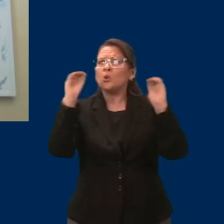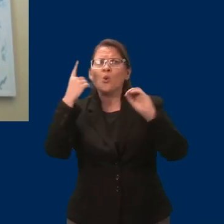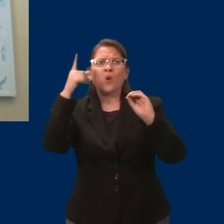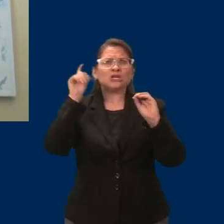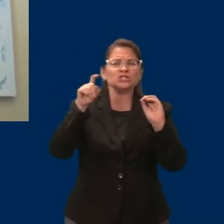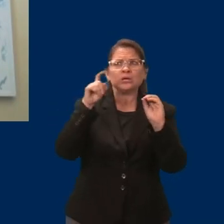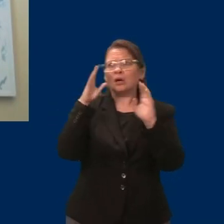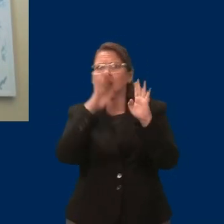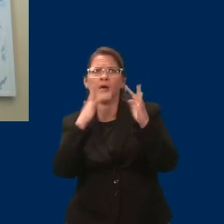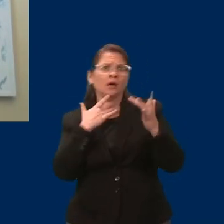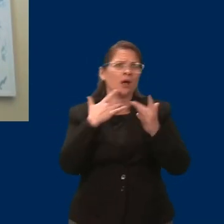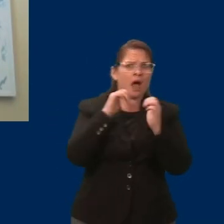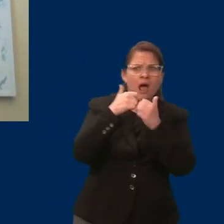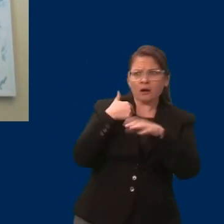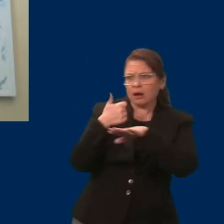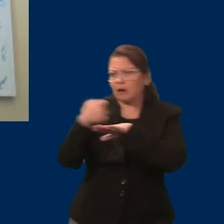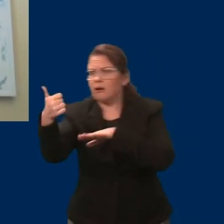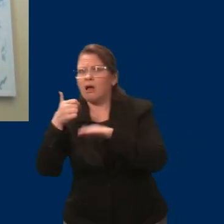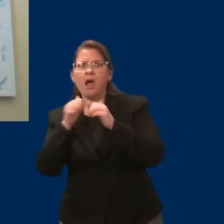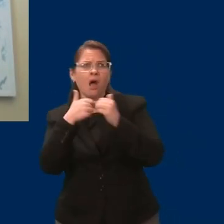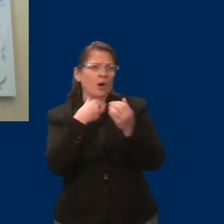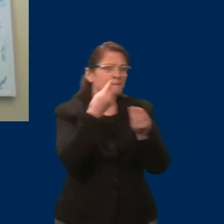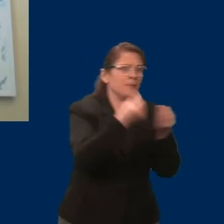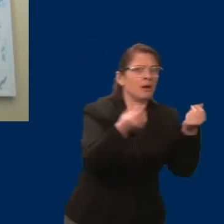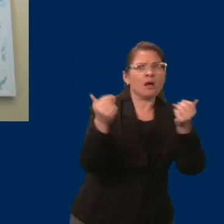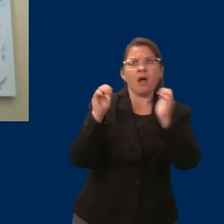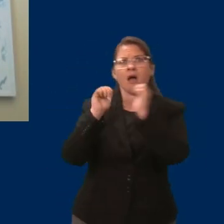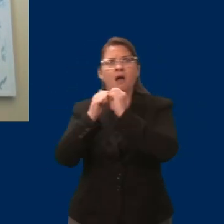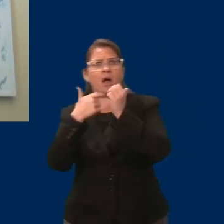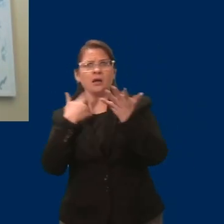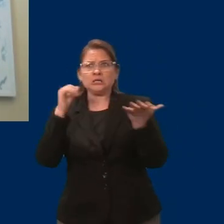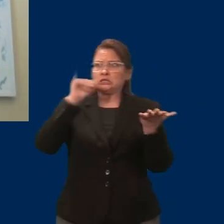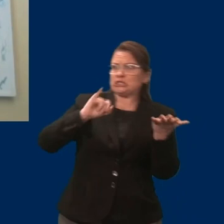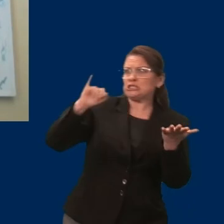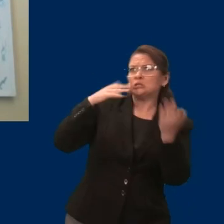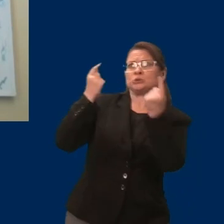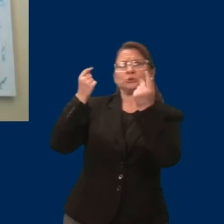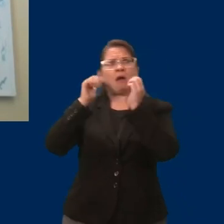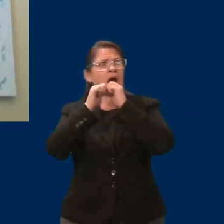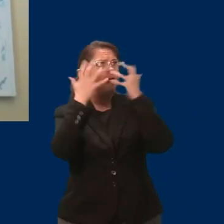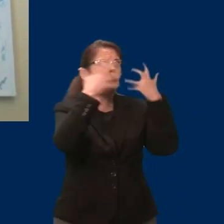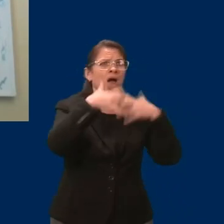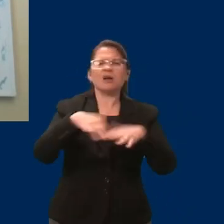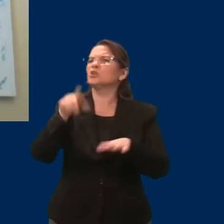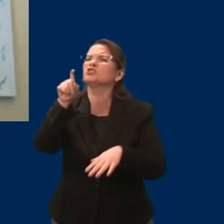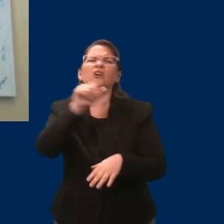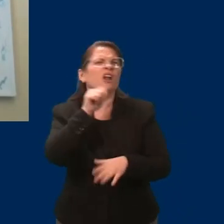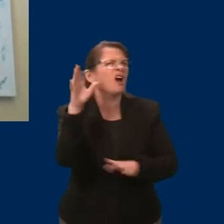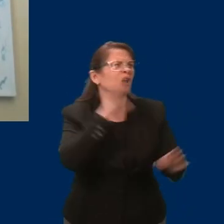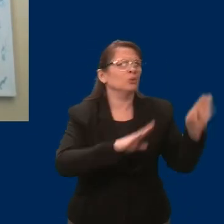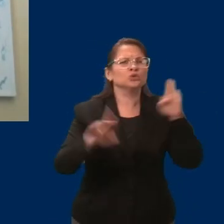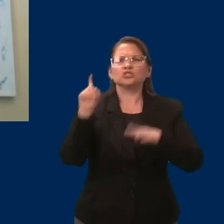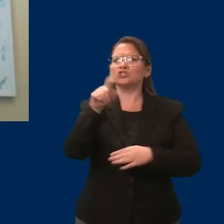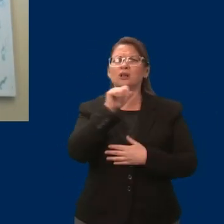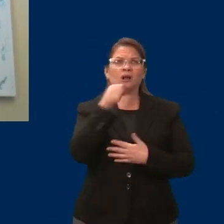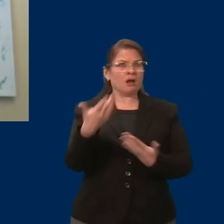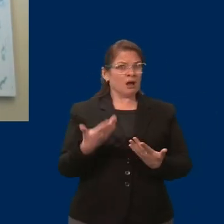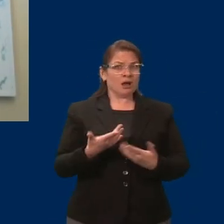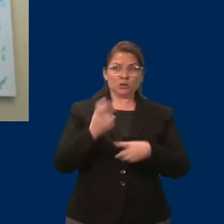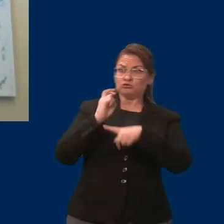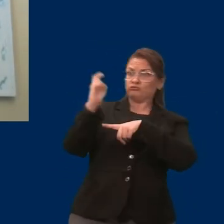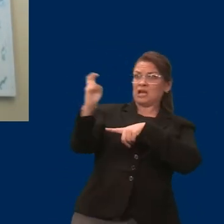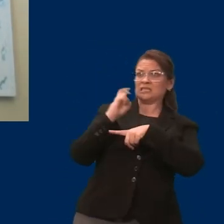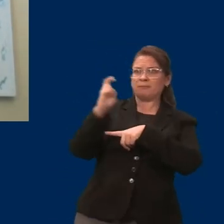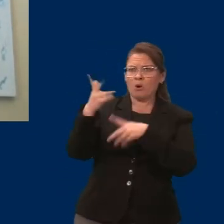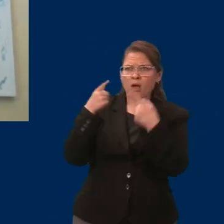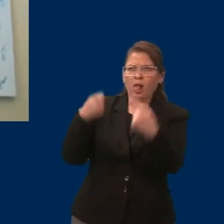because there aren't enough affordable or accessible options for transportation. No one should have to wonder if they're going to be able to access a